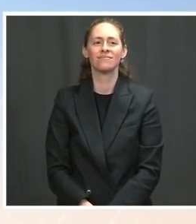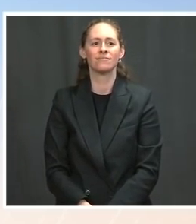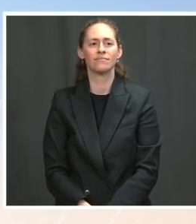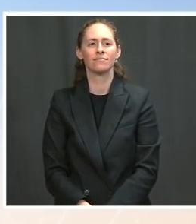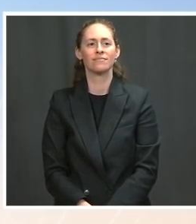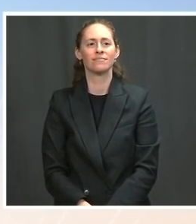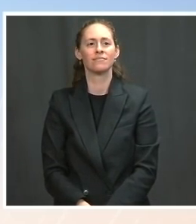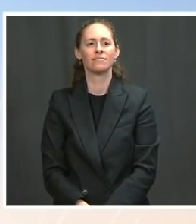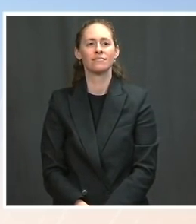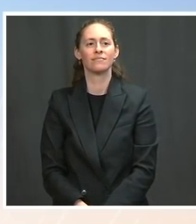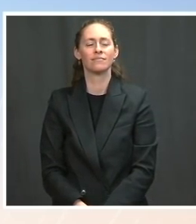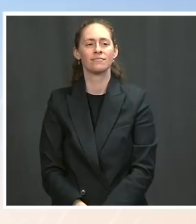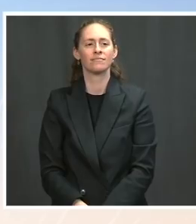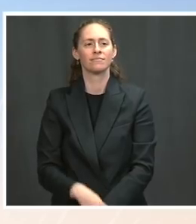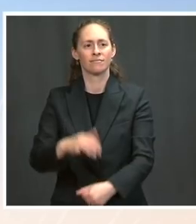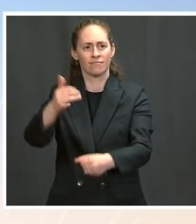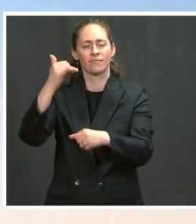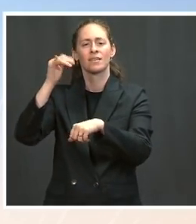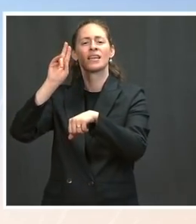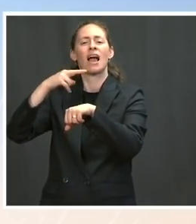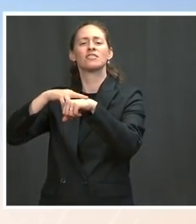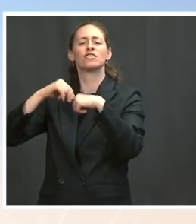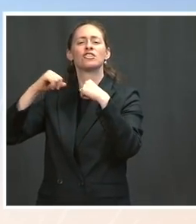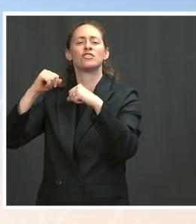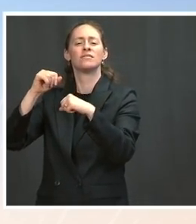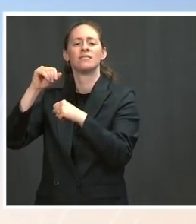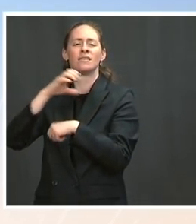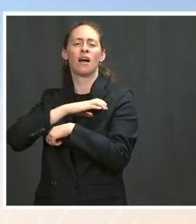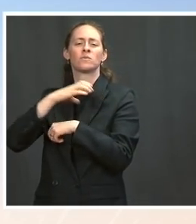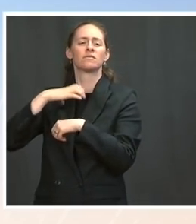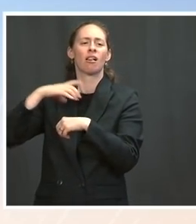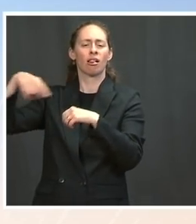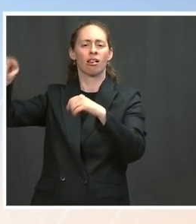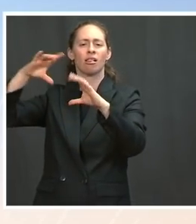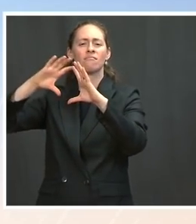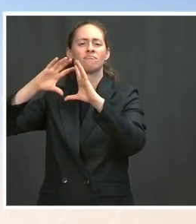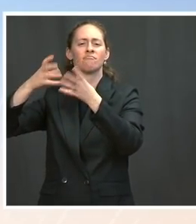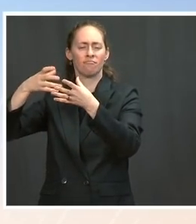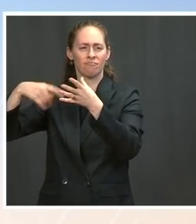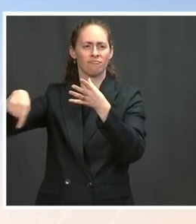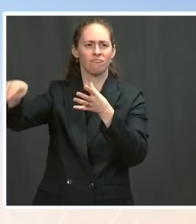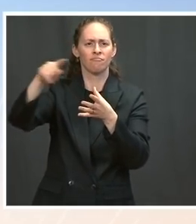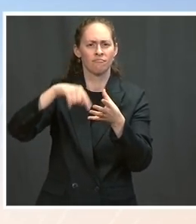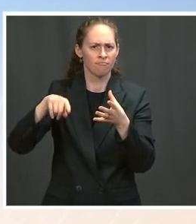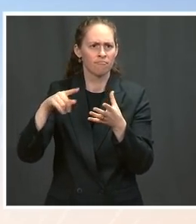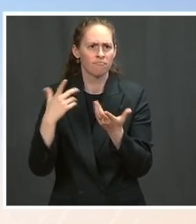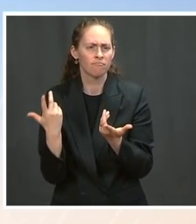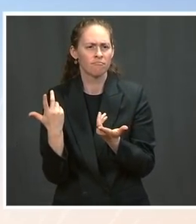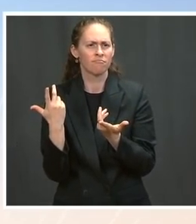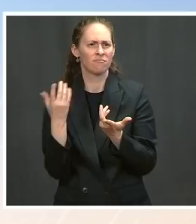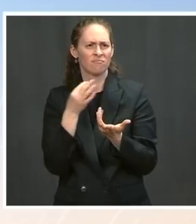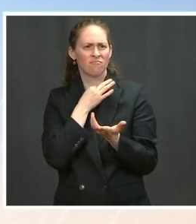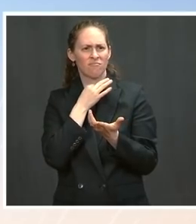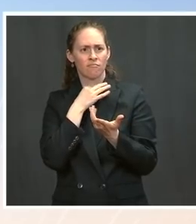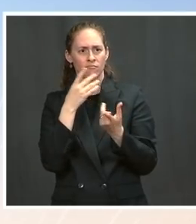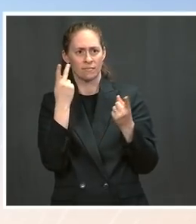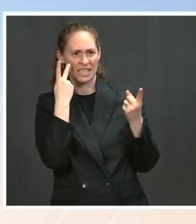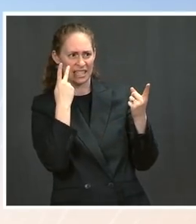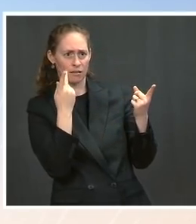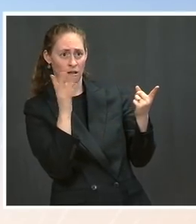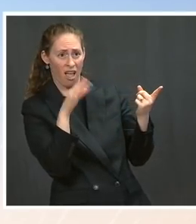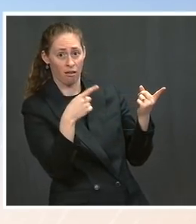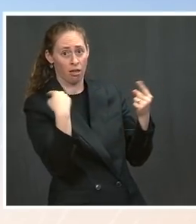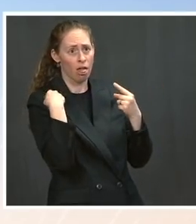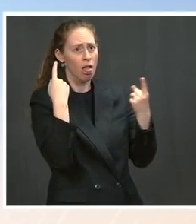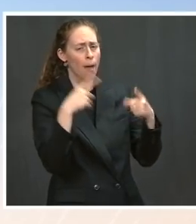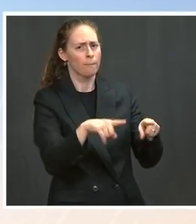that, again, over five years, three administrations, we've seen this phenomenon occur? What's new that they're doing